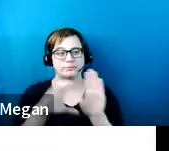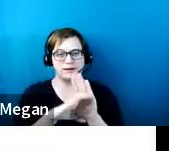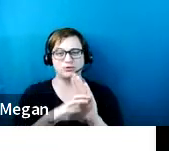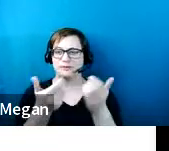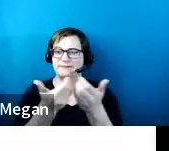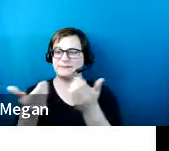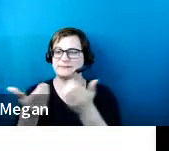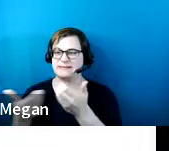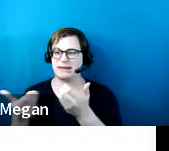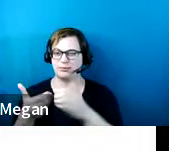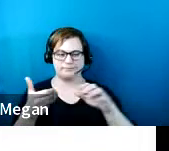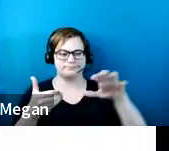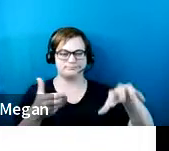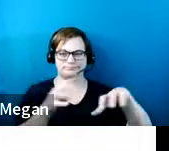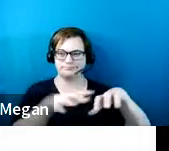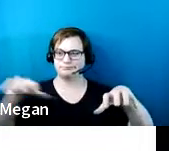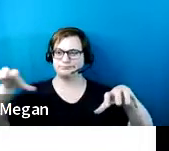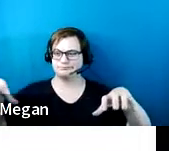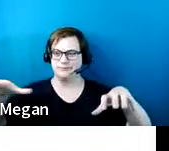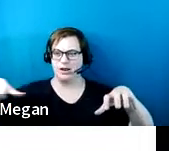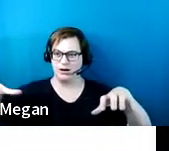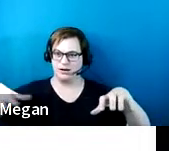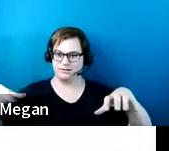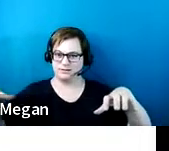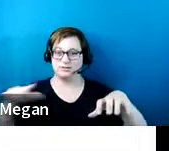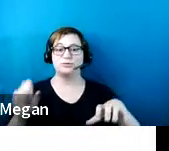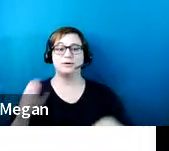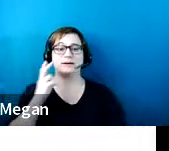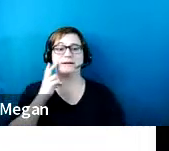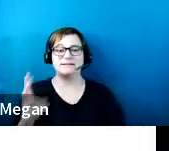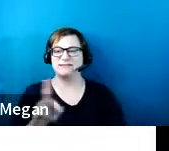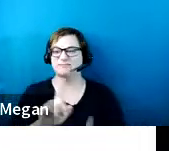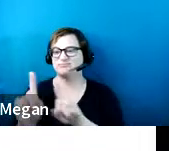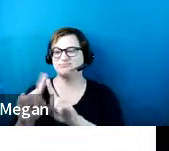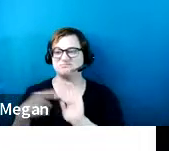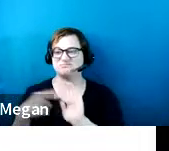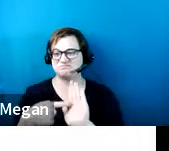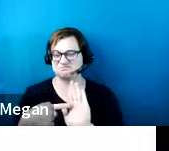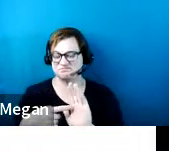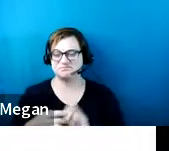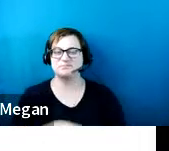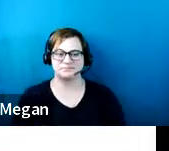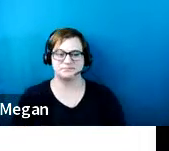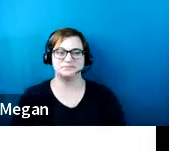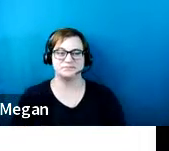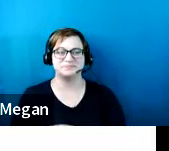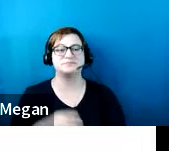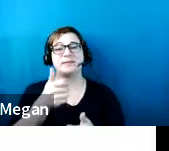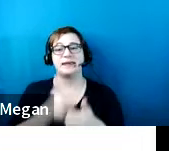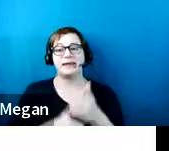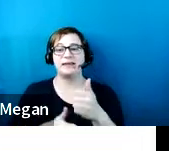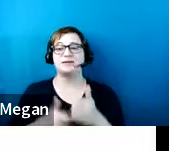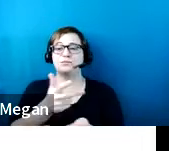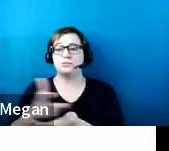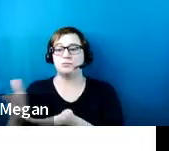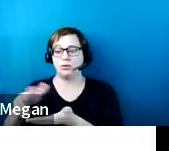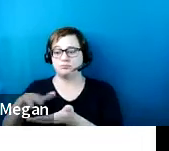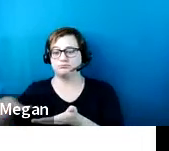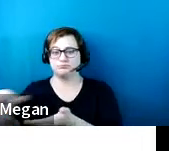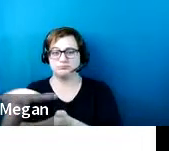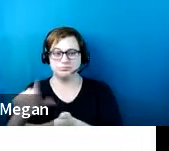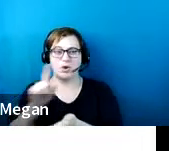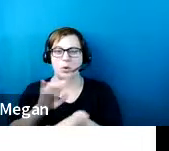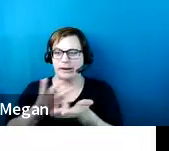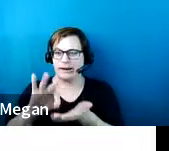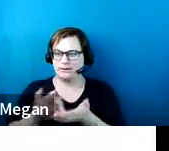lots. So here on slide number 14, we have various lots. And then each of them are counted separately, when you